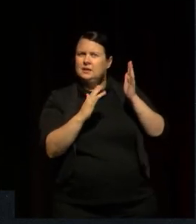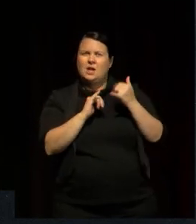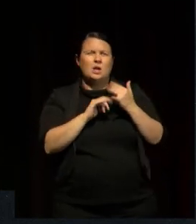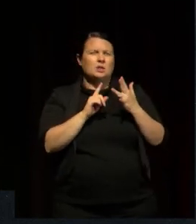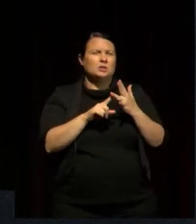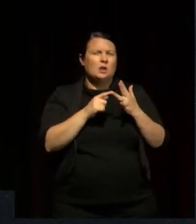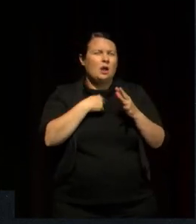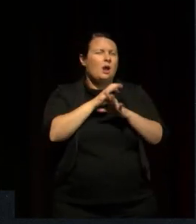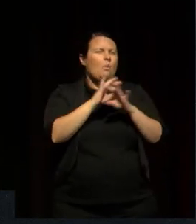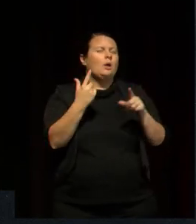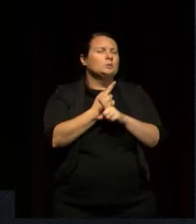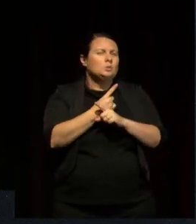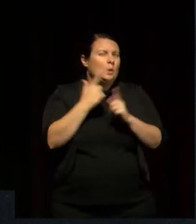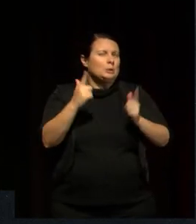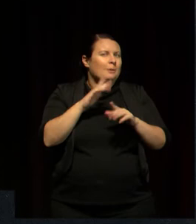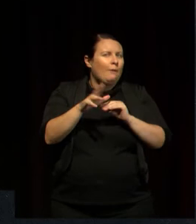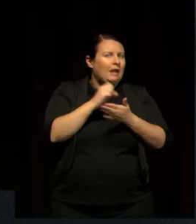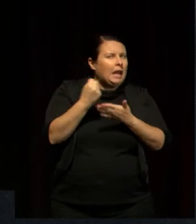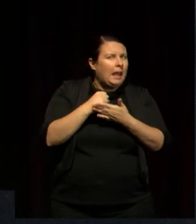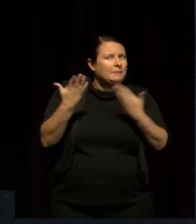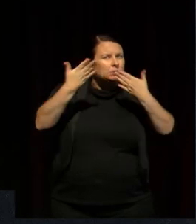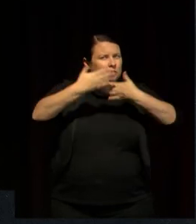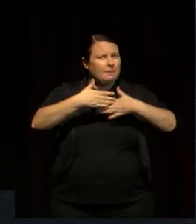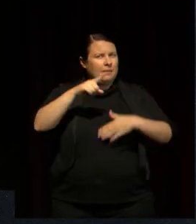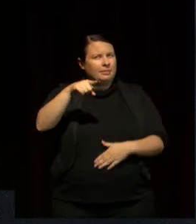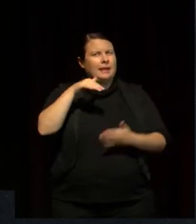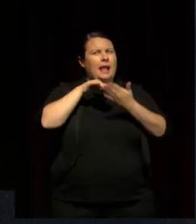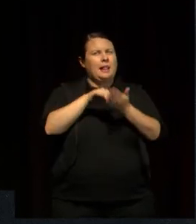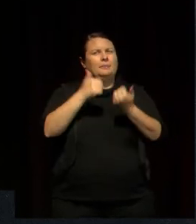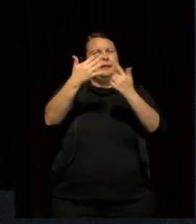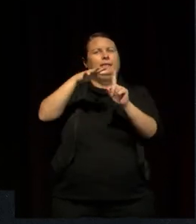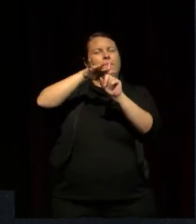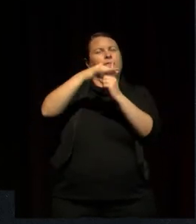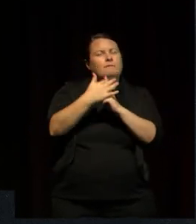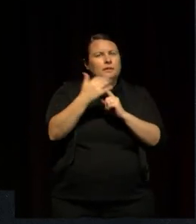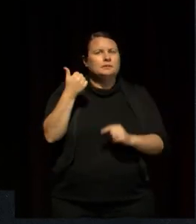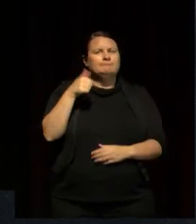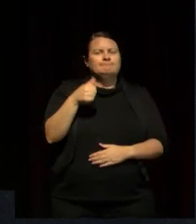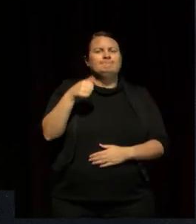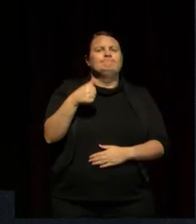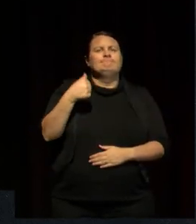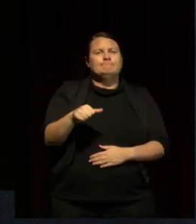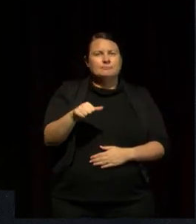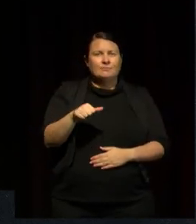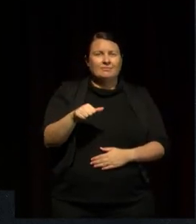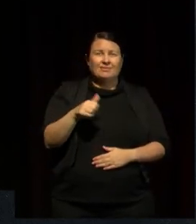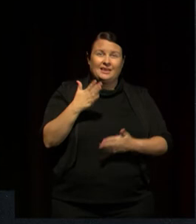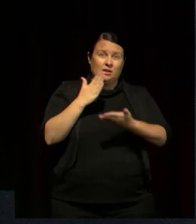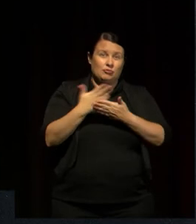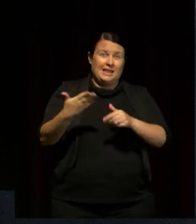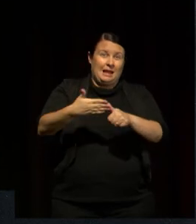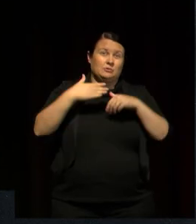to too many more statistics tonight. But I think that helps reveal the young nature of